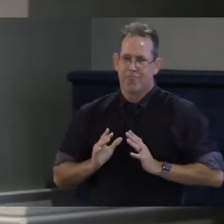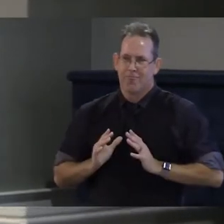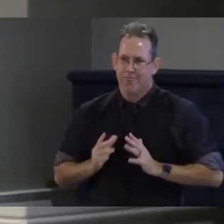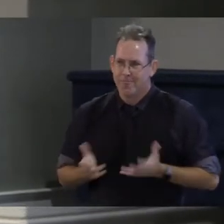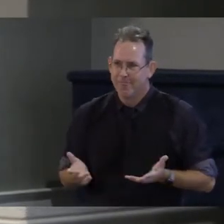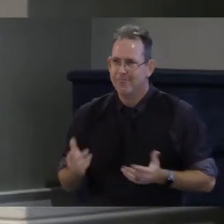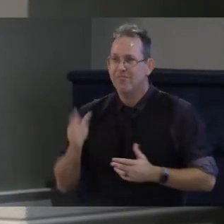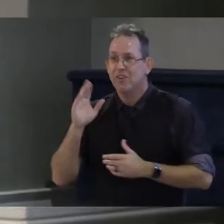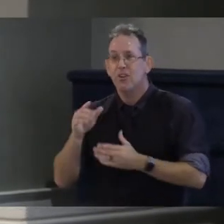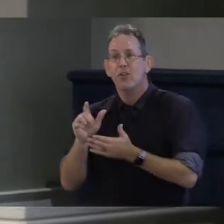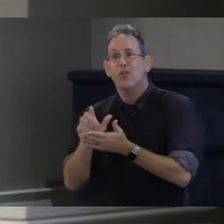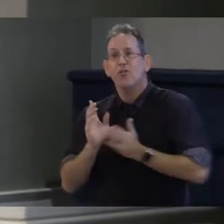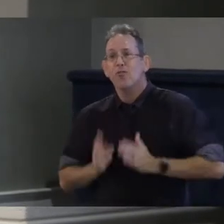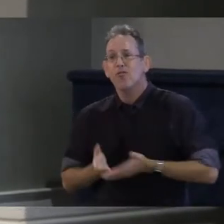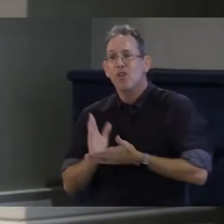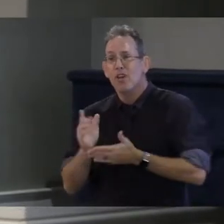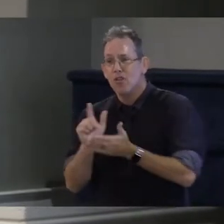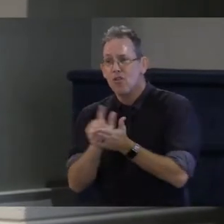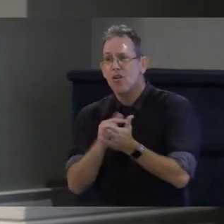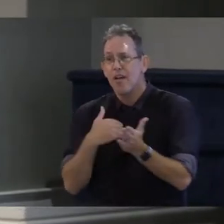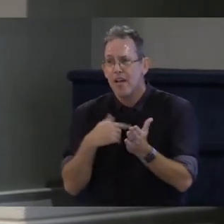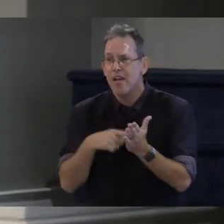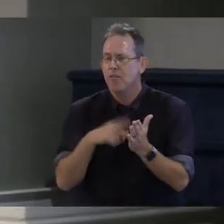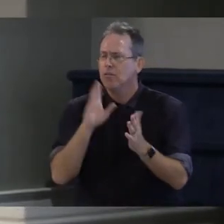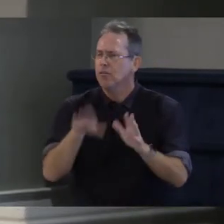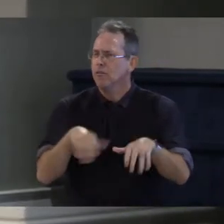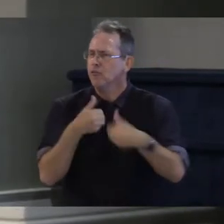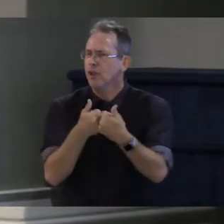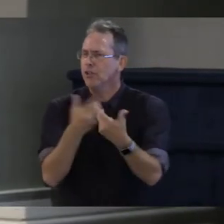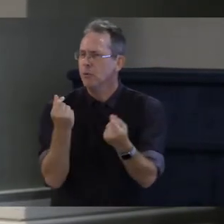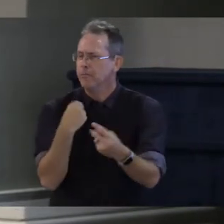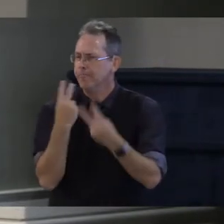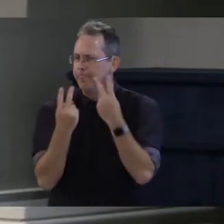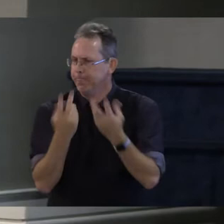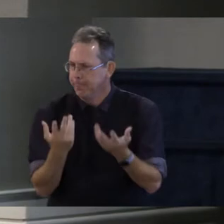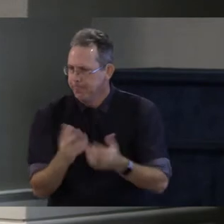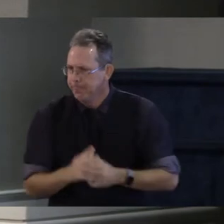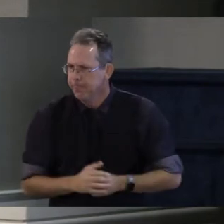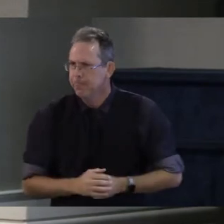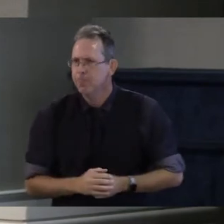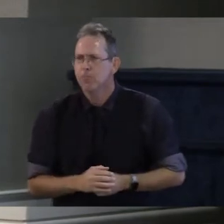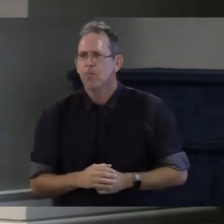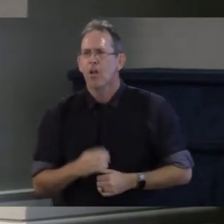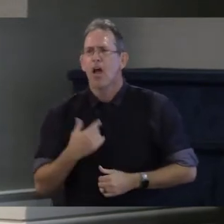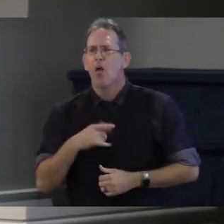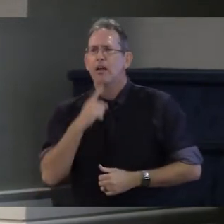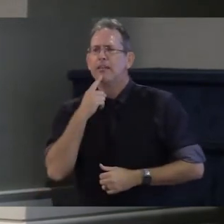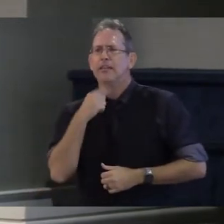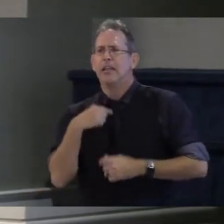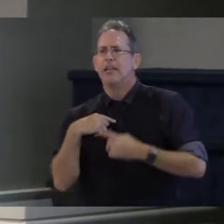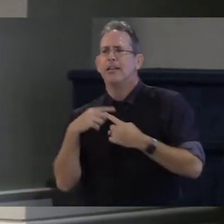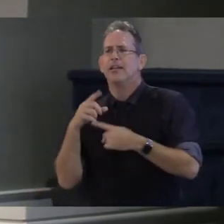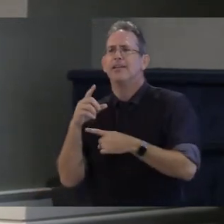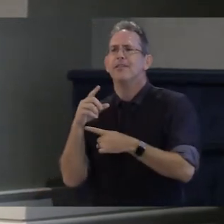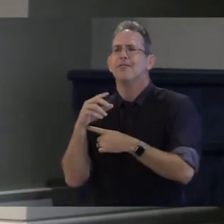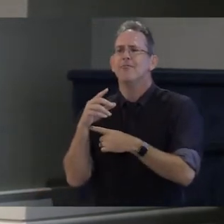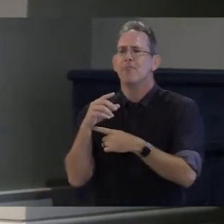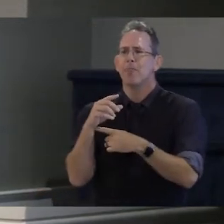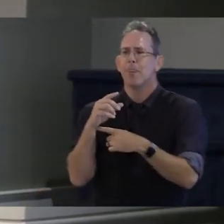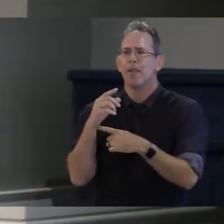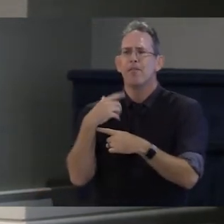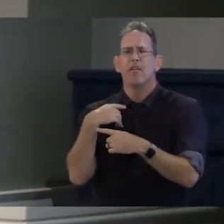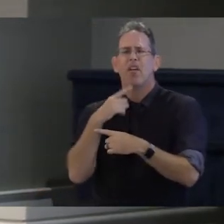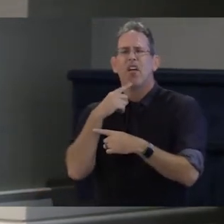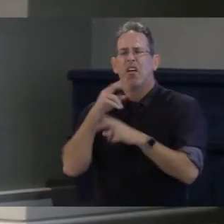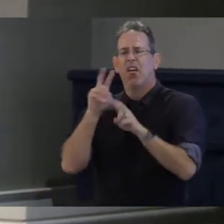very very challenging and I don't want to say disgraceful maybe that's the wrong word but disappointing that we haven't signed on